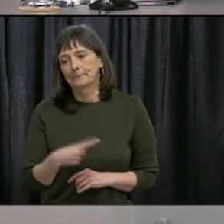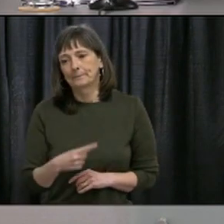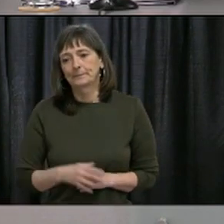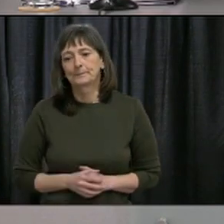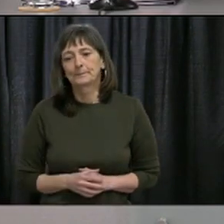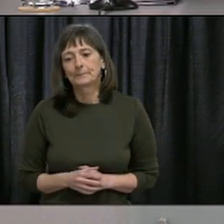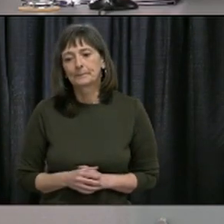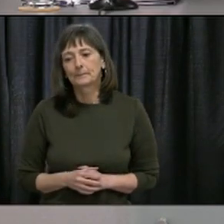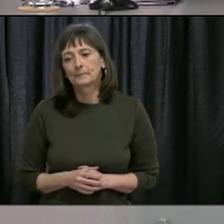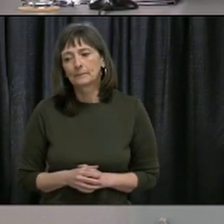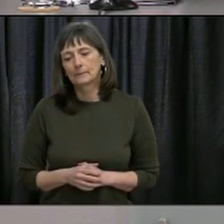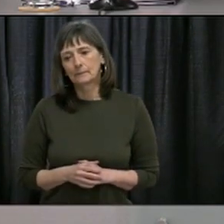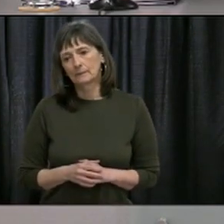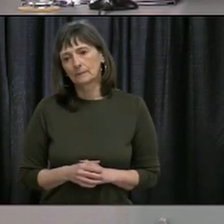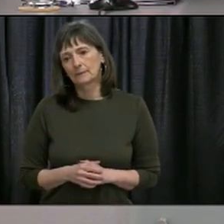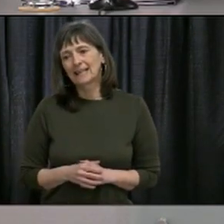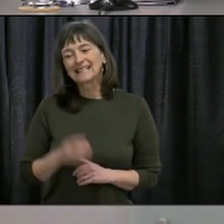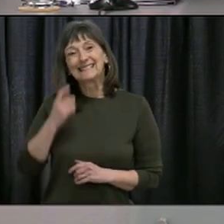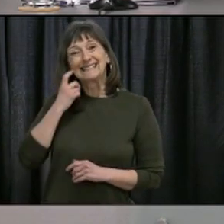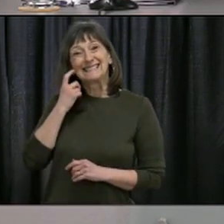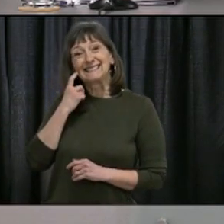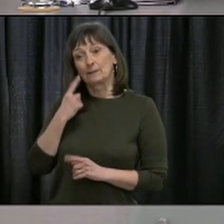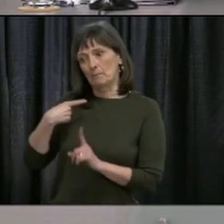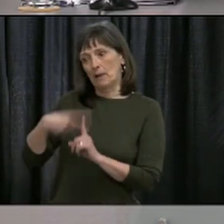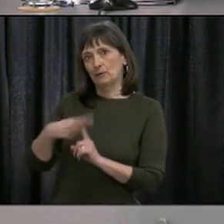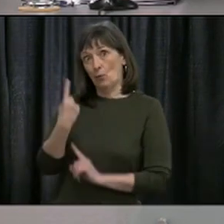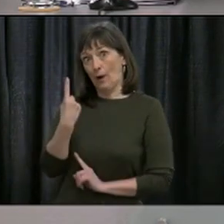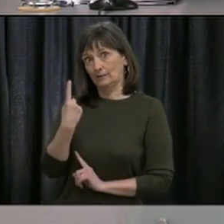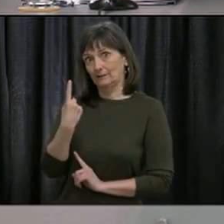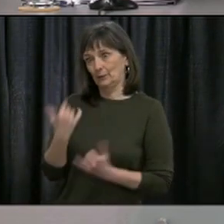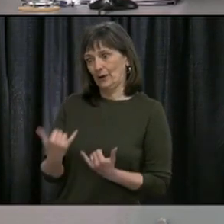What do we know about the latest case of COVID-19 in the province?